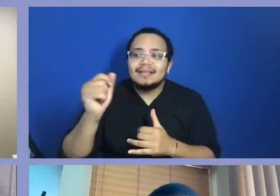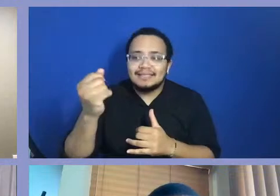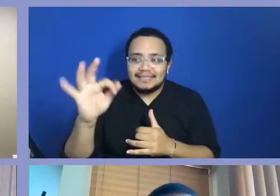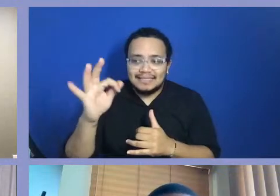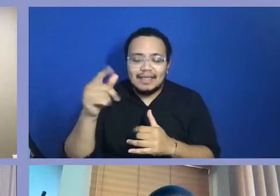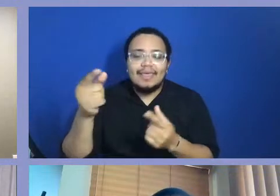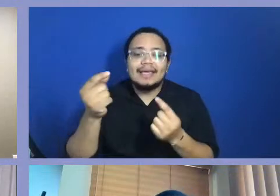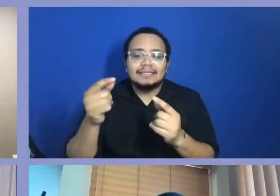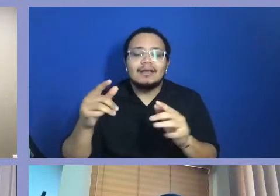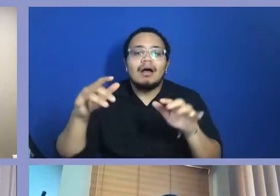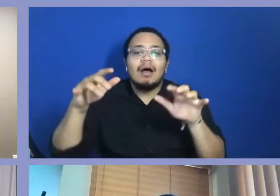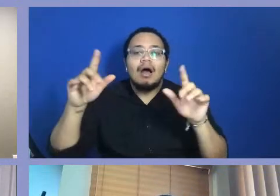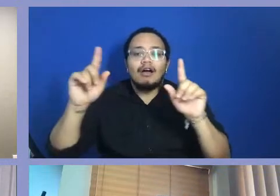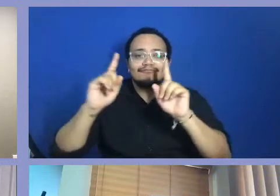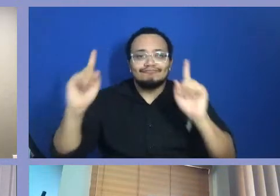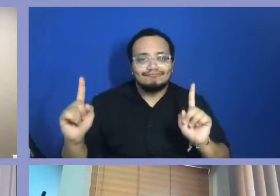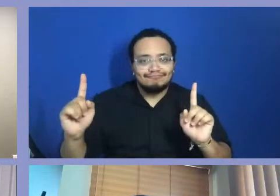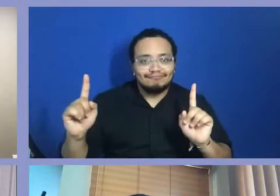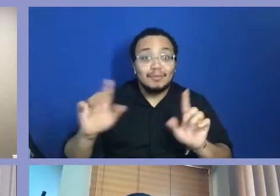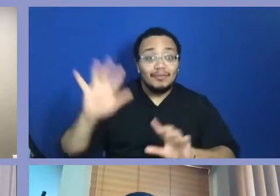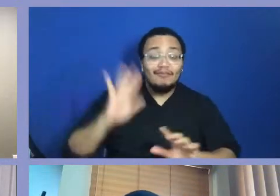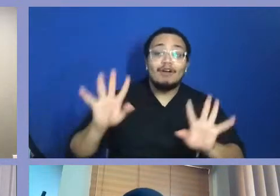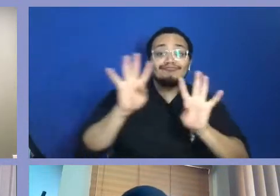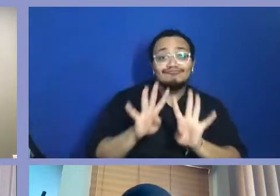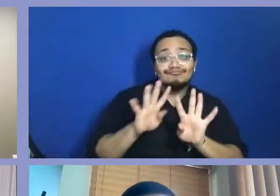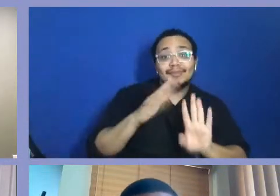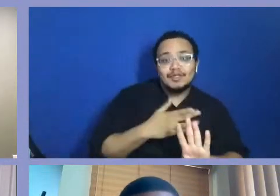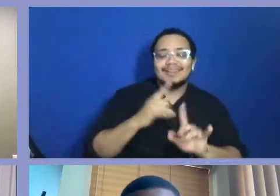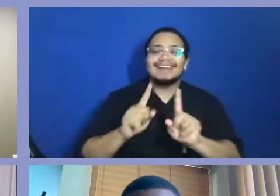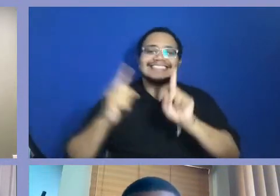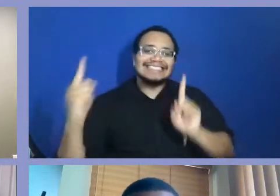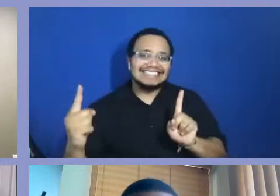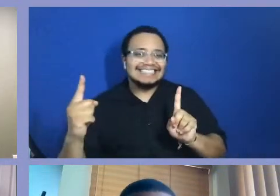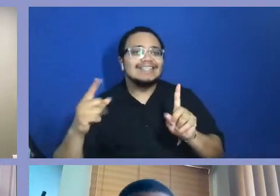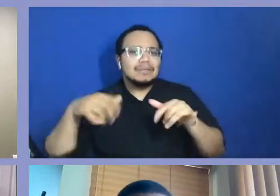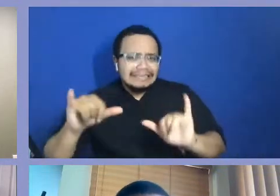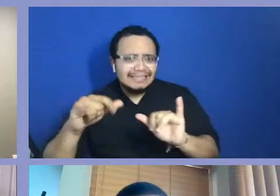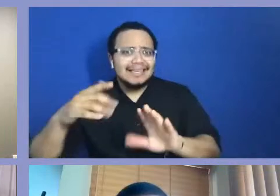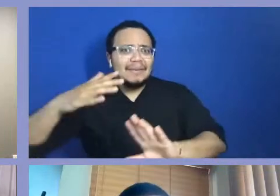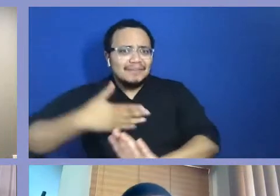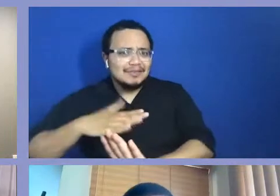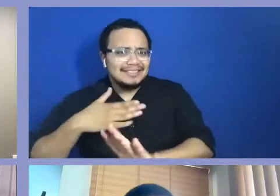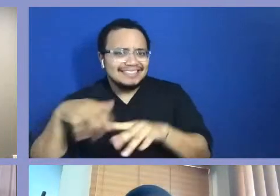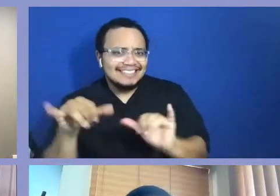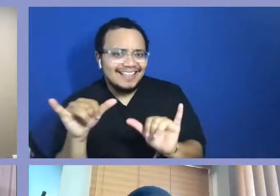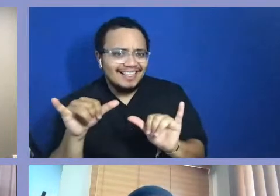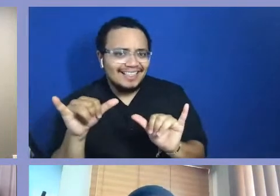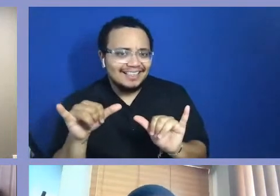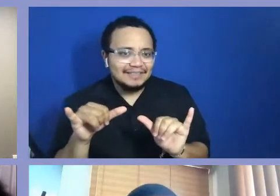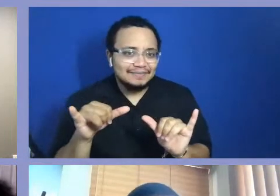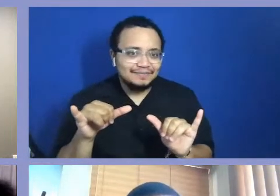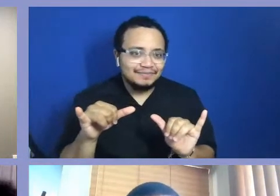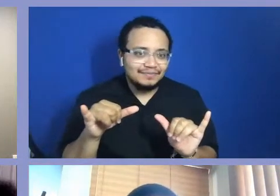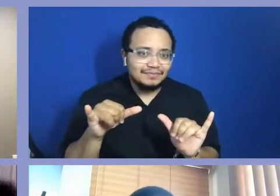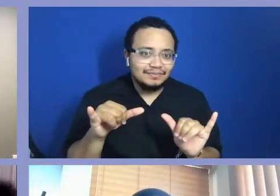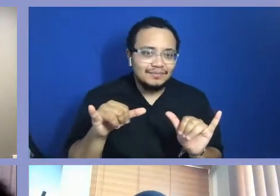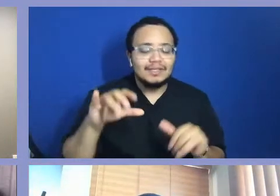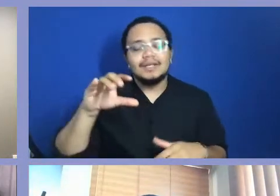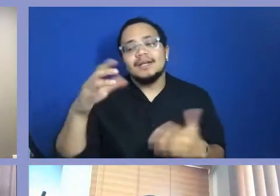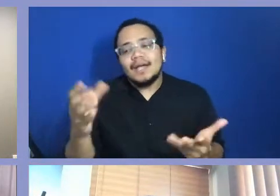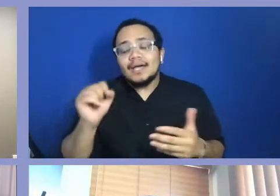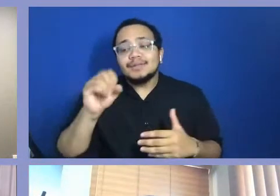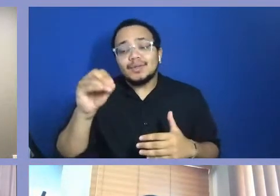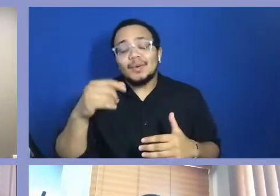together, we're not going to be okay. And I'm committed that only reason I'm okay is because I stay home right now